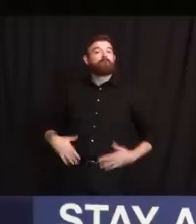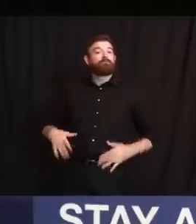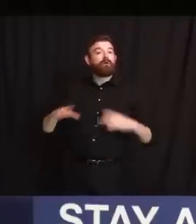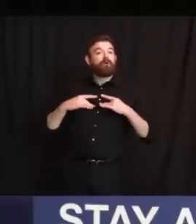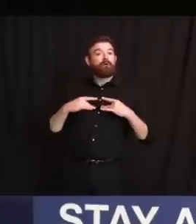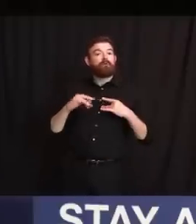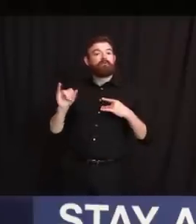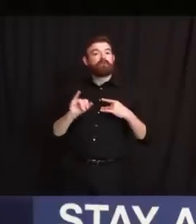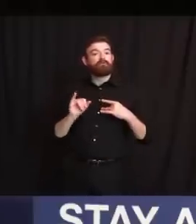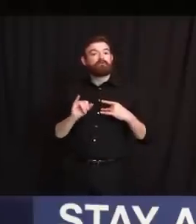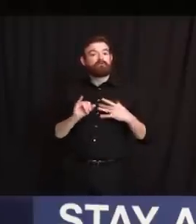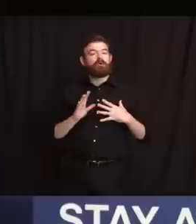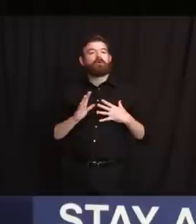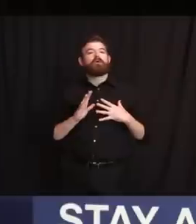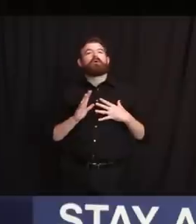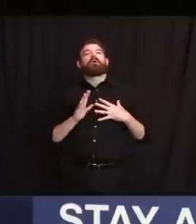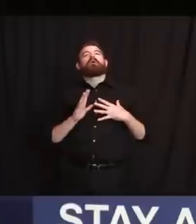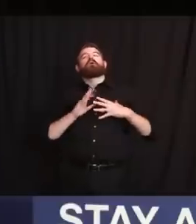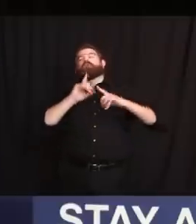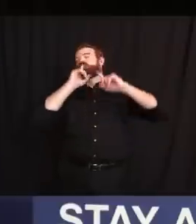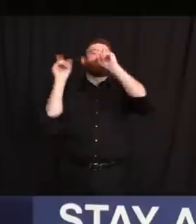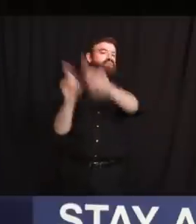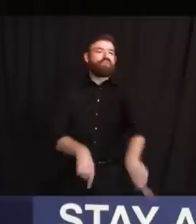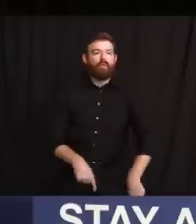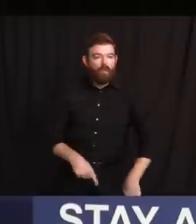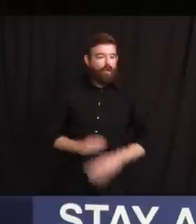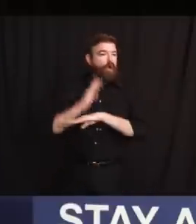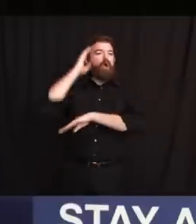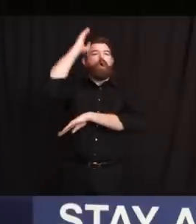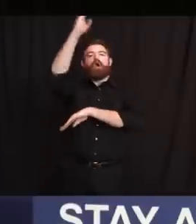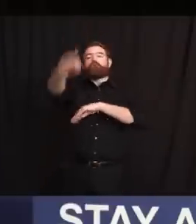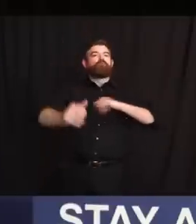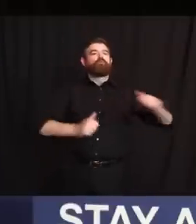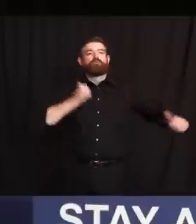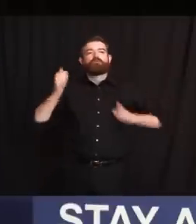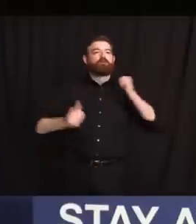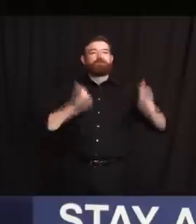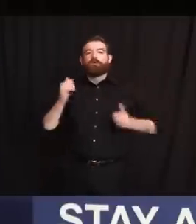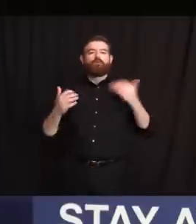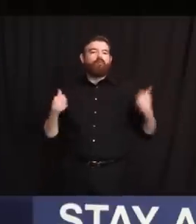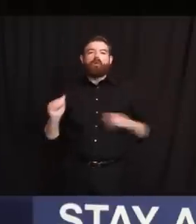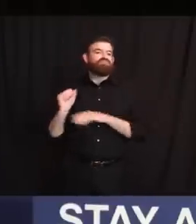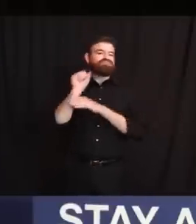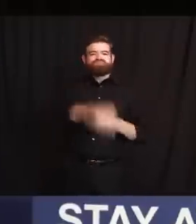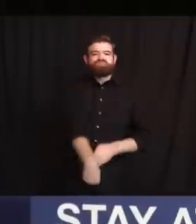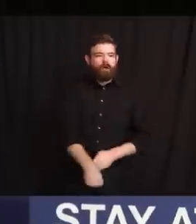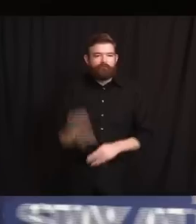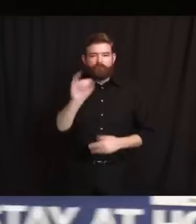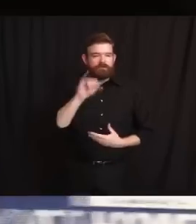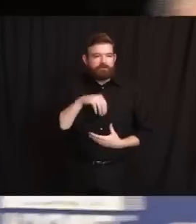in this syndrome, the body is being overly aggressive in responding to the infection and that's causing its own issues.